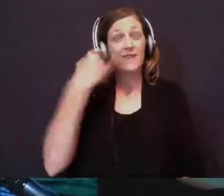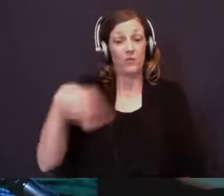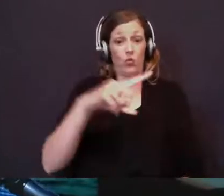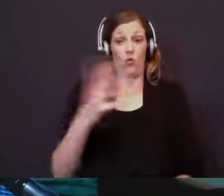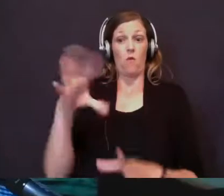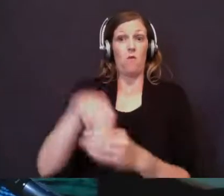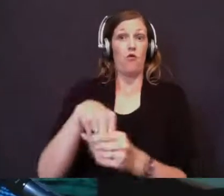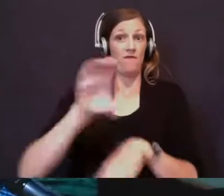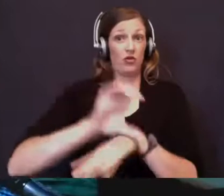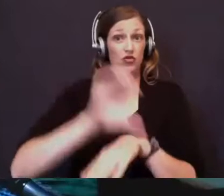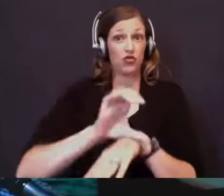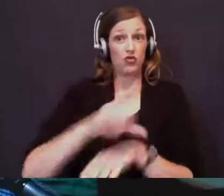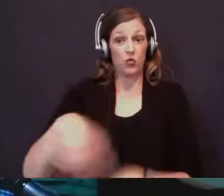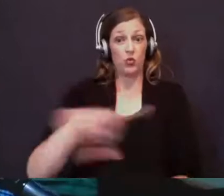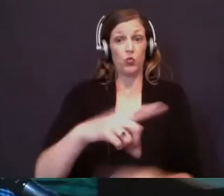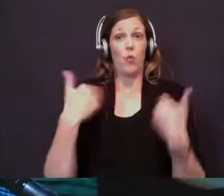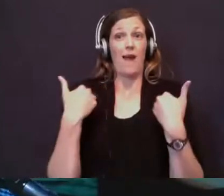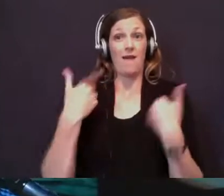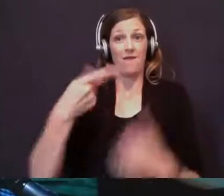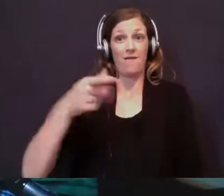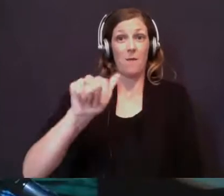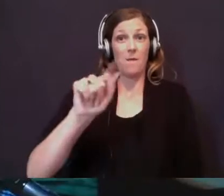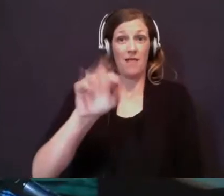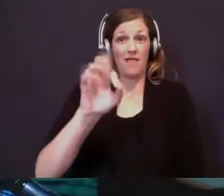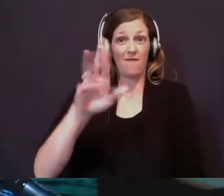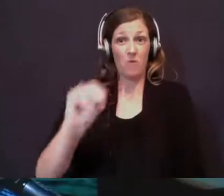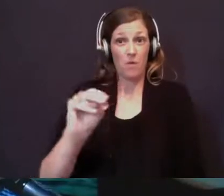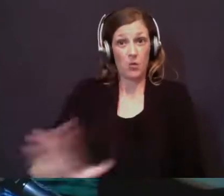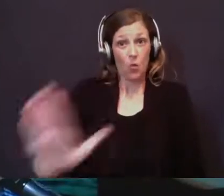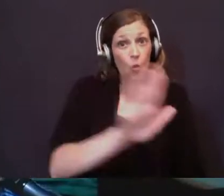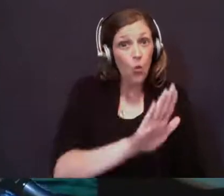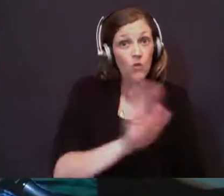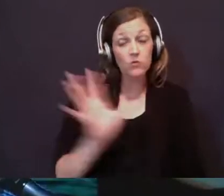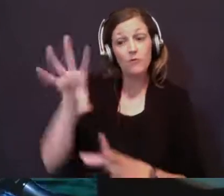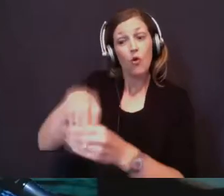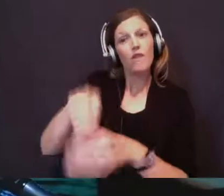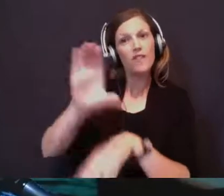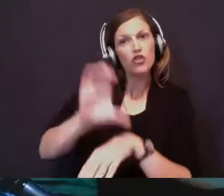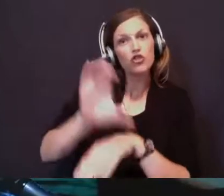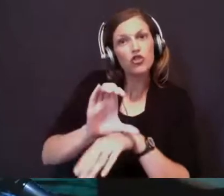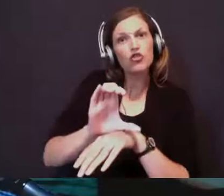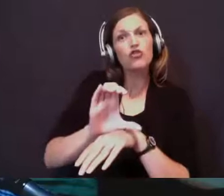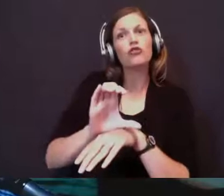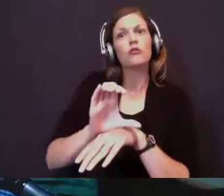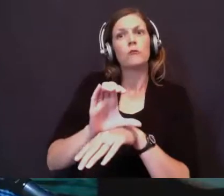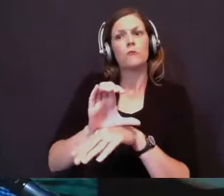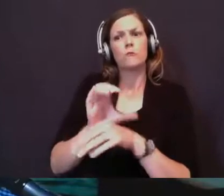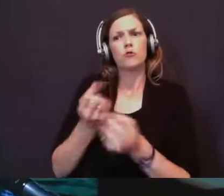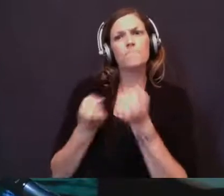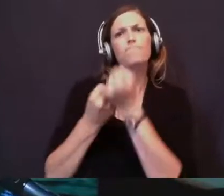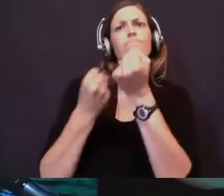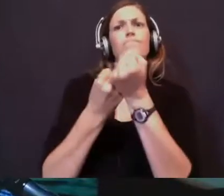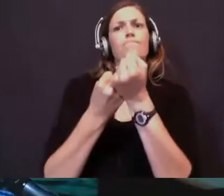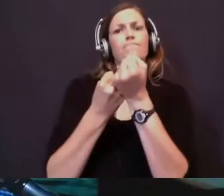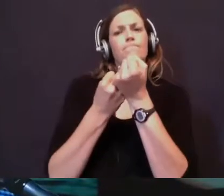our church, you have a platform, and your platform is to be part of this church, to be an ambassador of Jesus, to